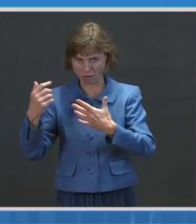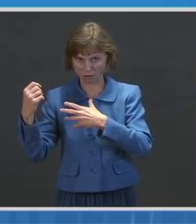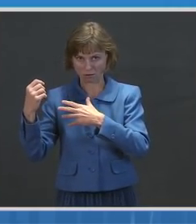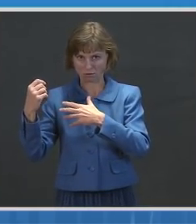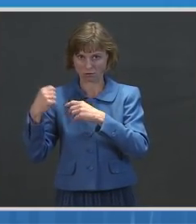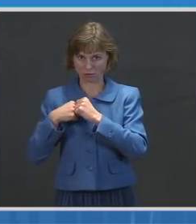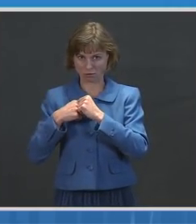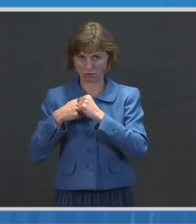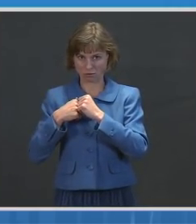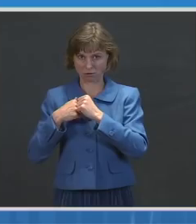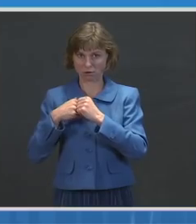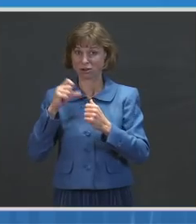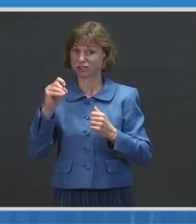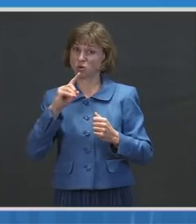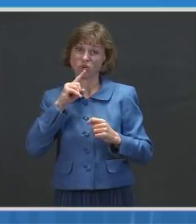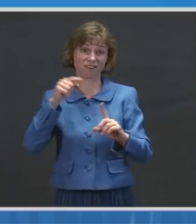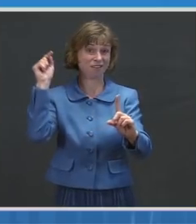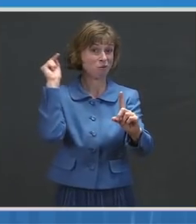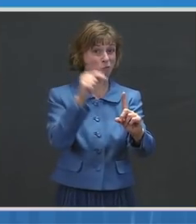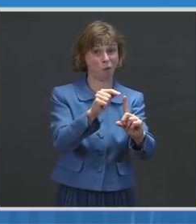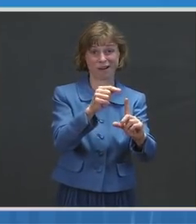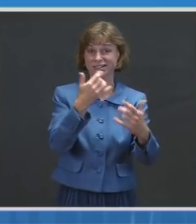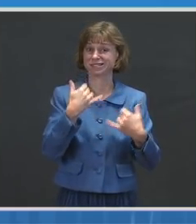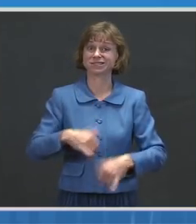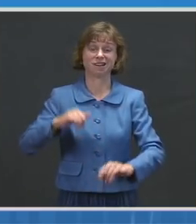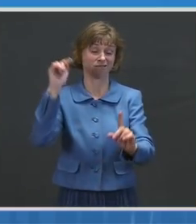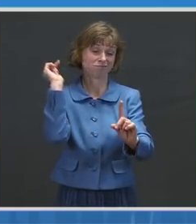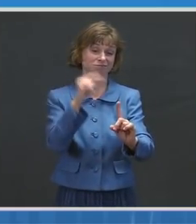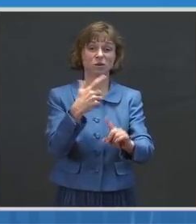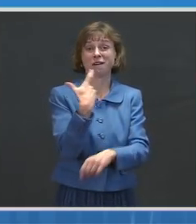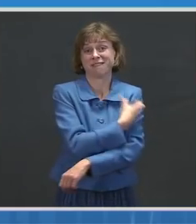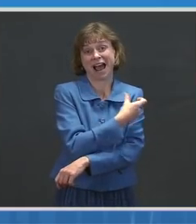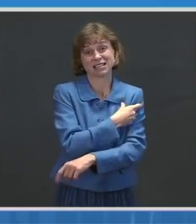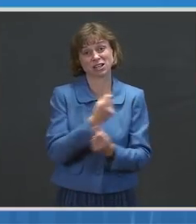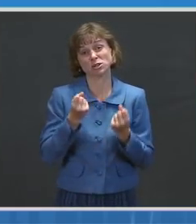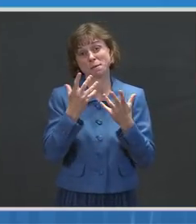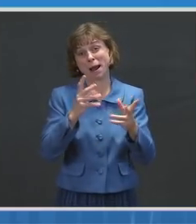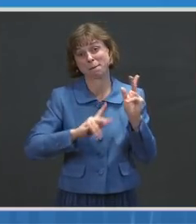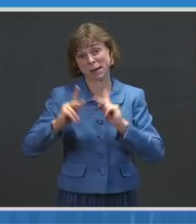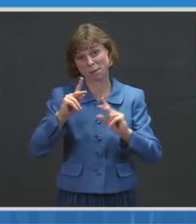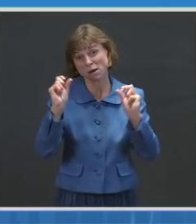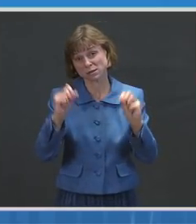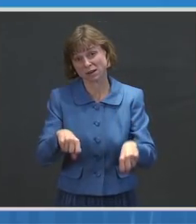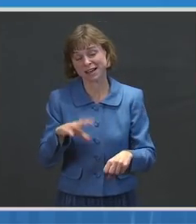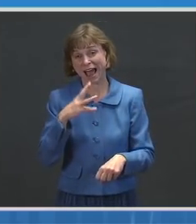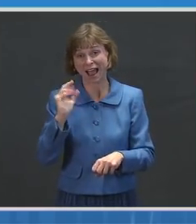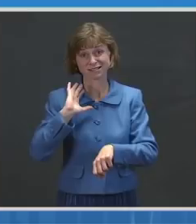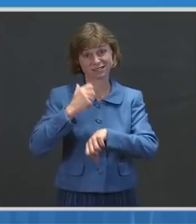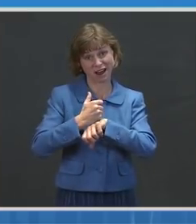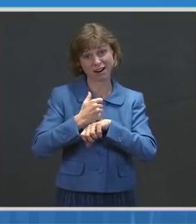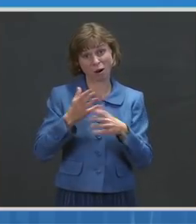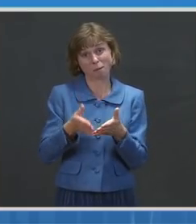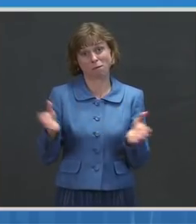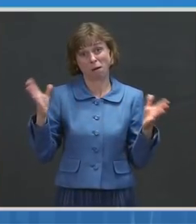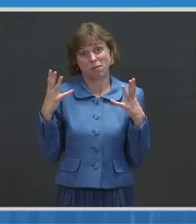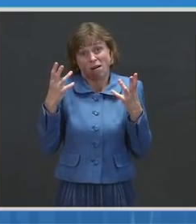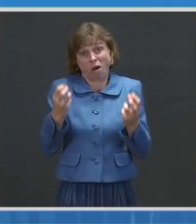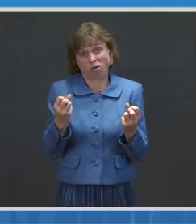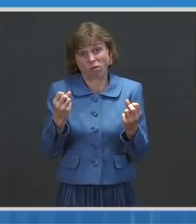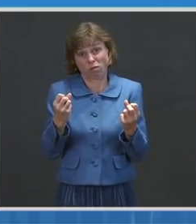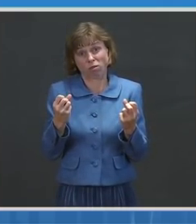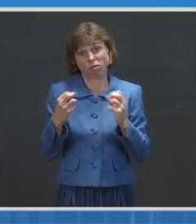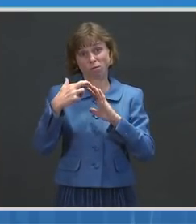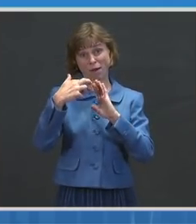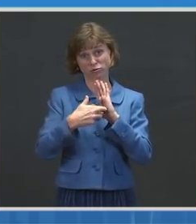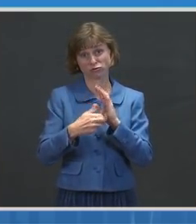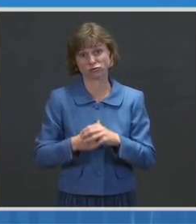to vaccinating as many people as you possibly can and implementing the public health measures. Great. Thank you. Dr. Okay. Next